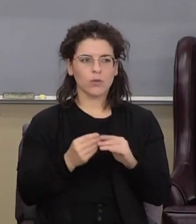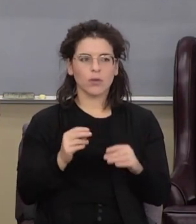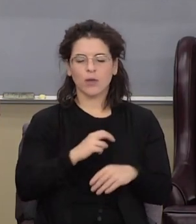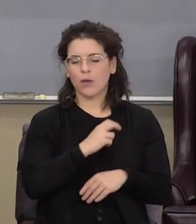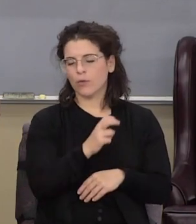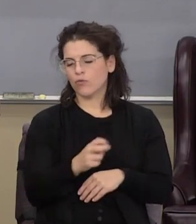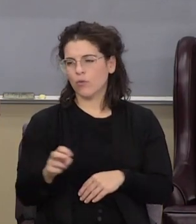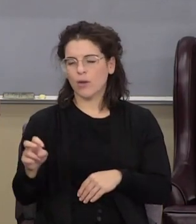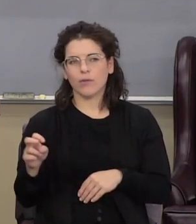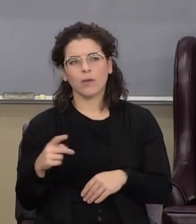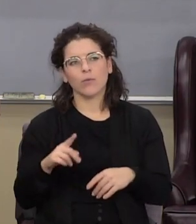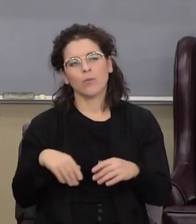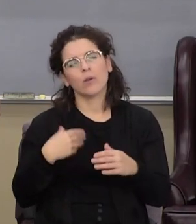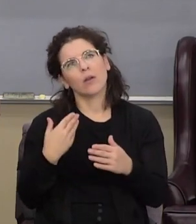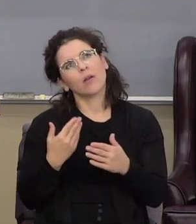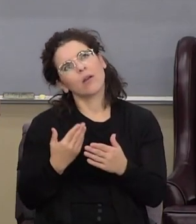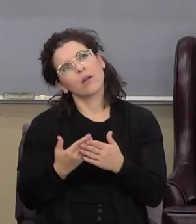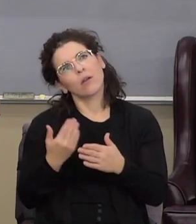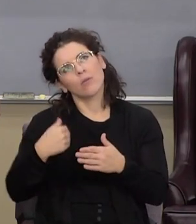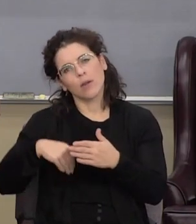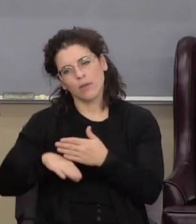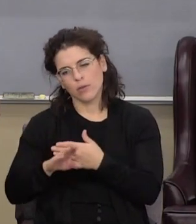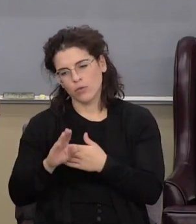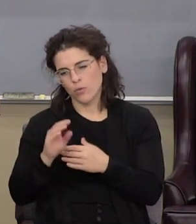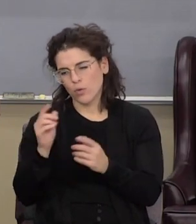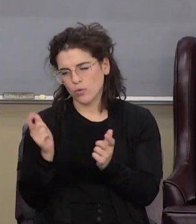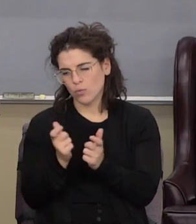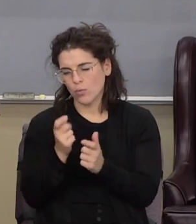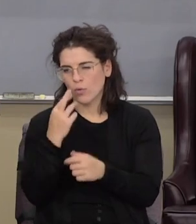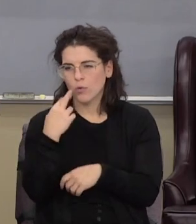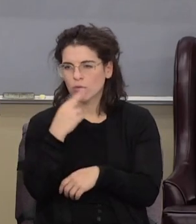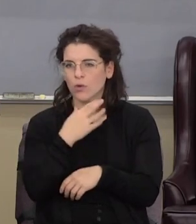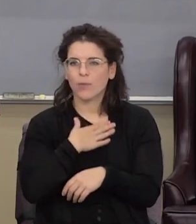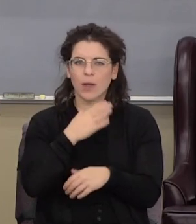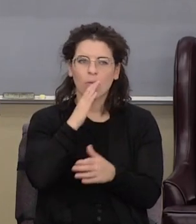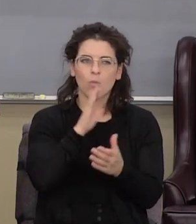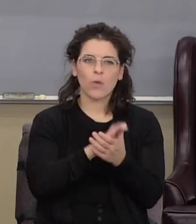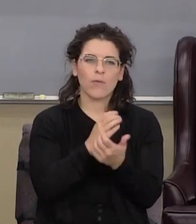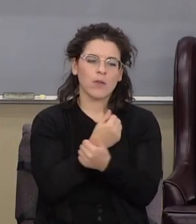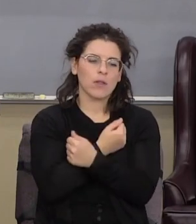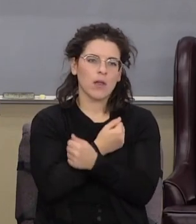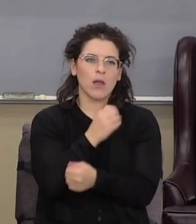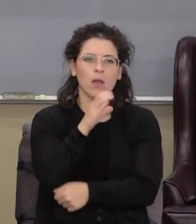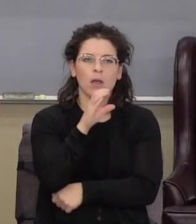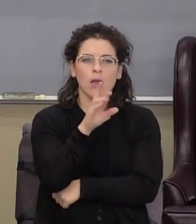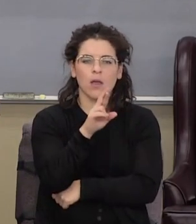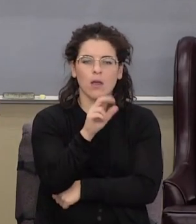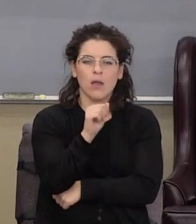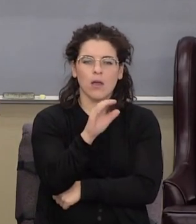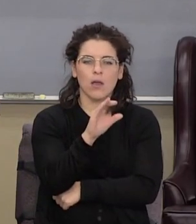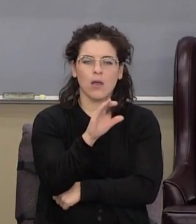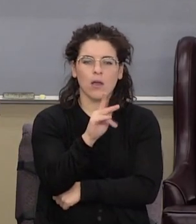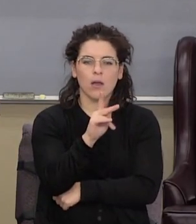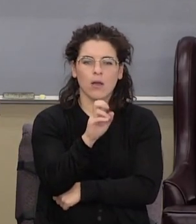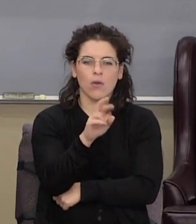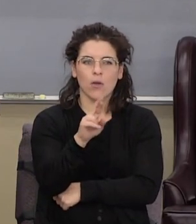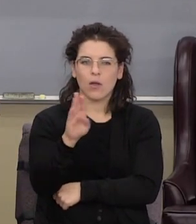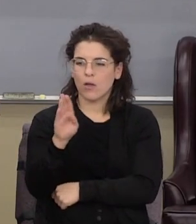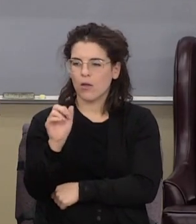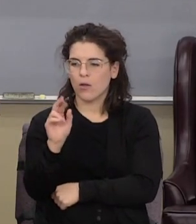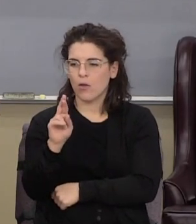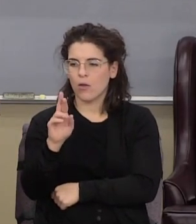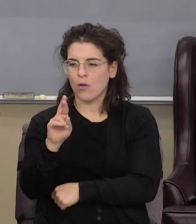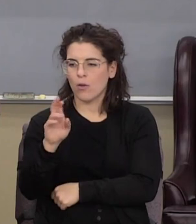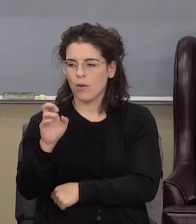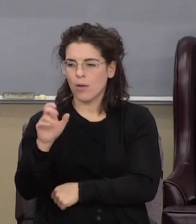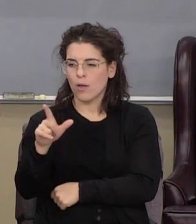and we went into a little restaurant. My wife likes to stop at Cracker Barrel. You can shop, go